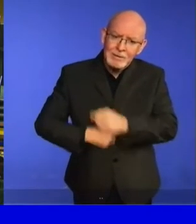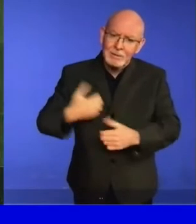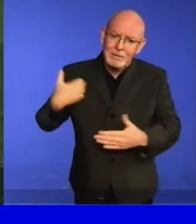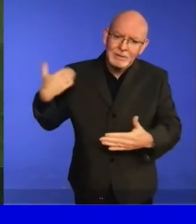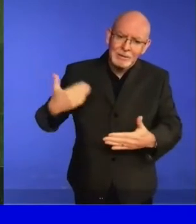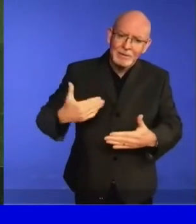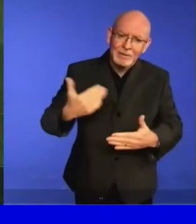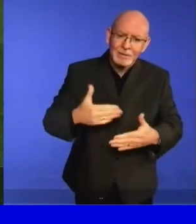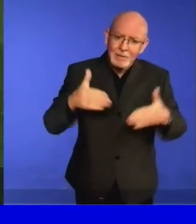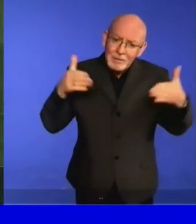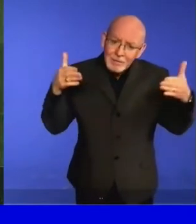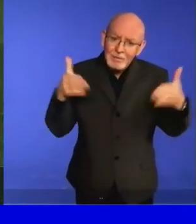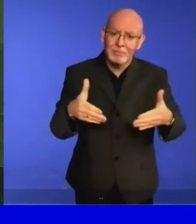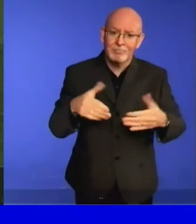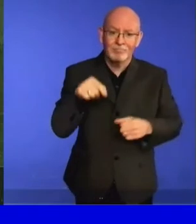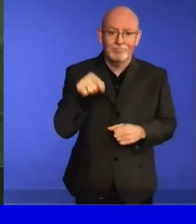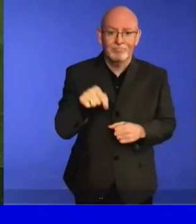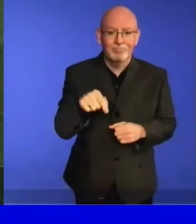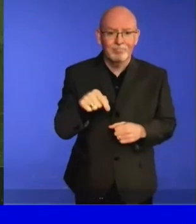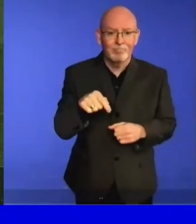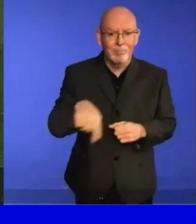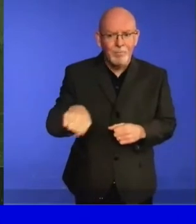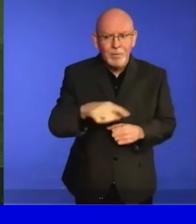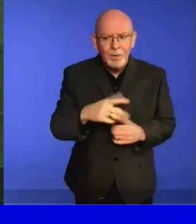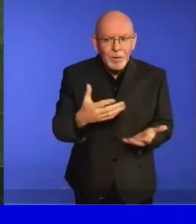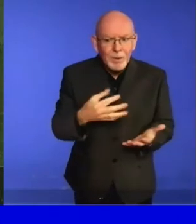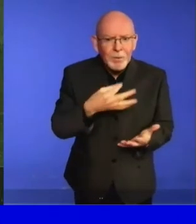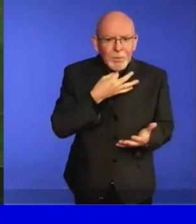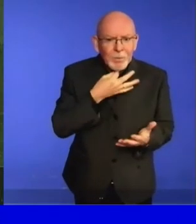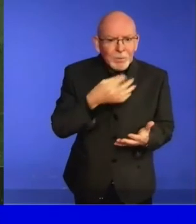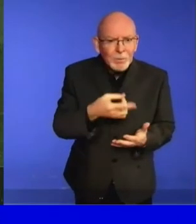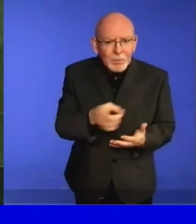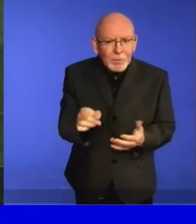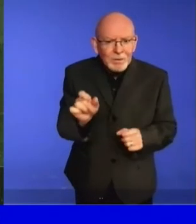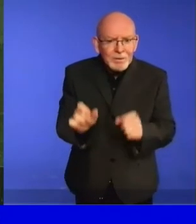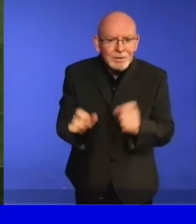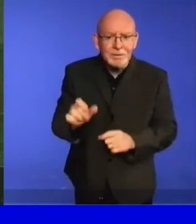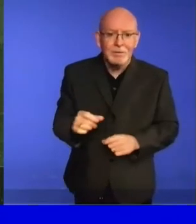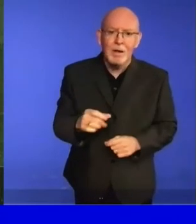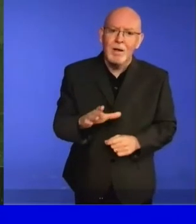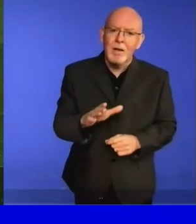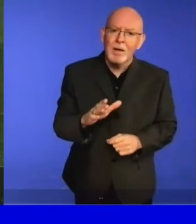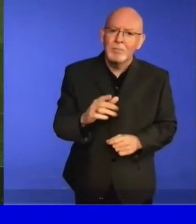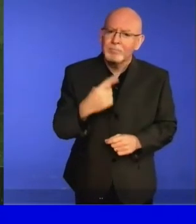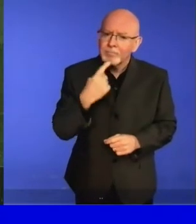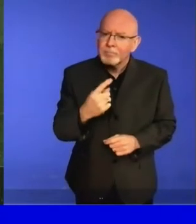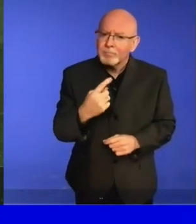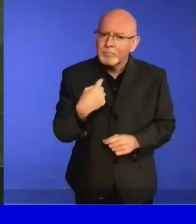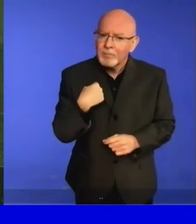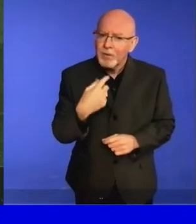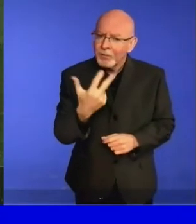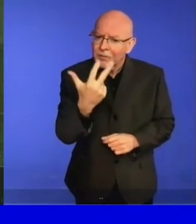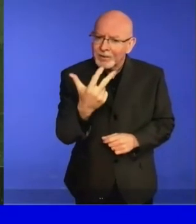we must embrace the Sustainable Development Goals as our blueprint for a sustainable, resilient recovery